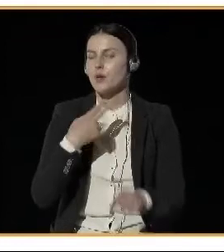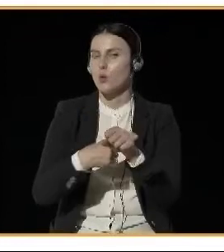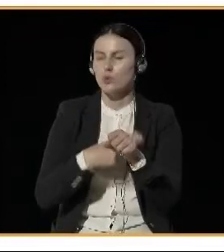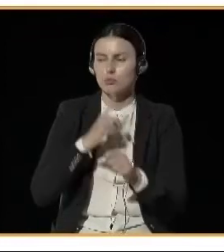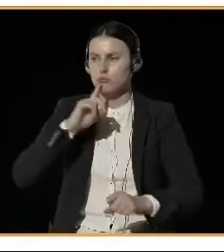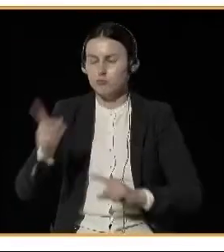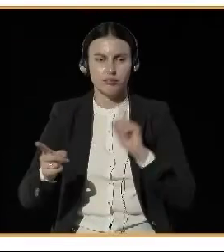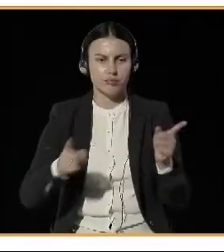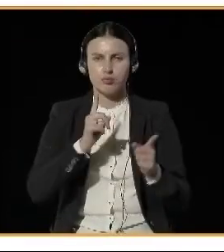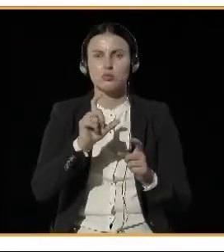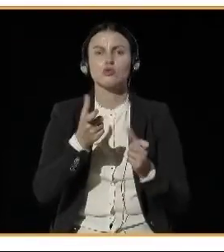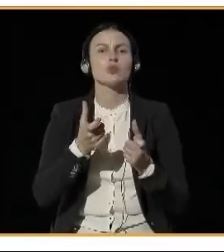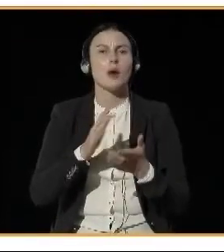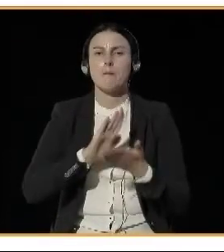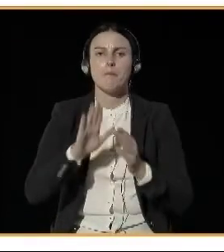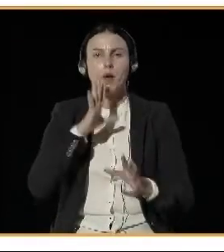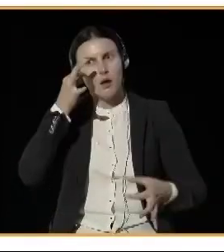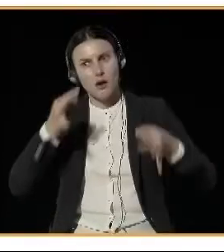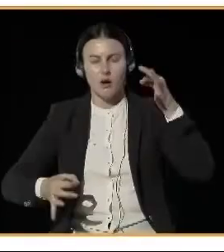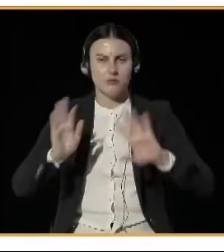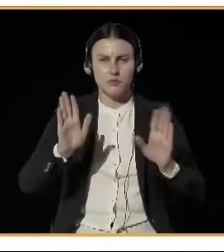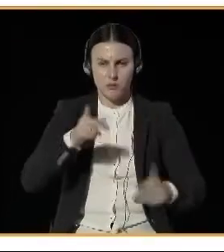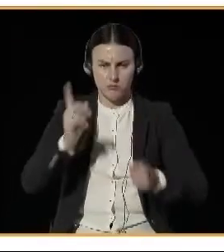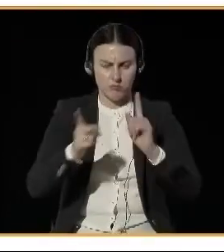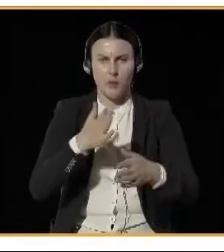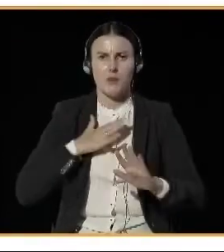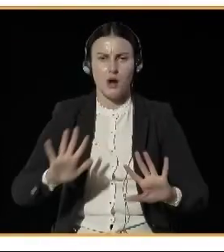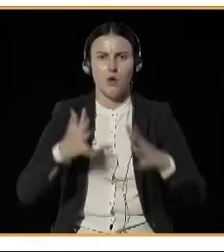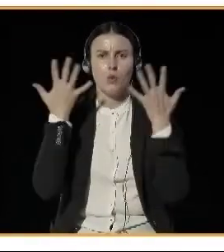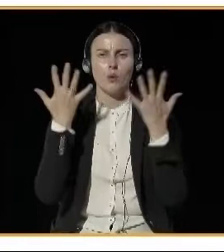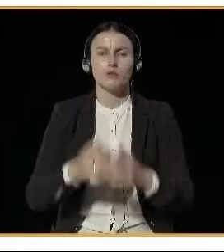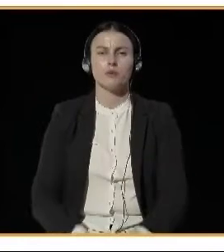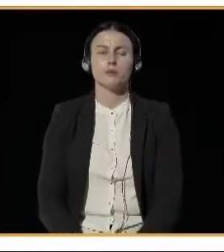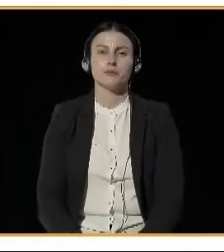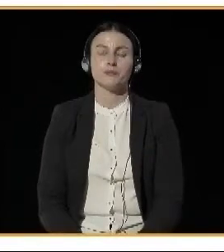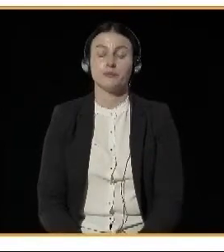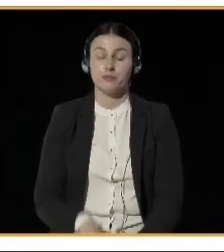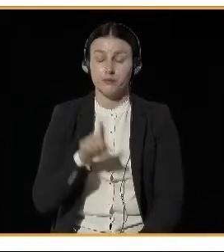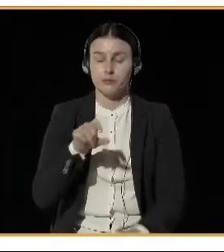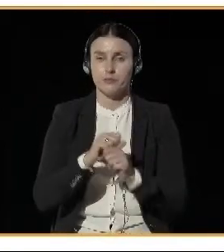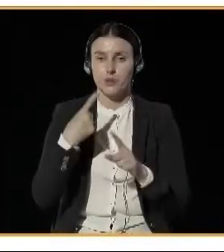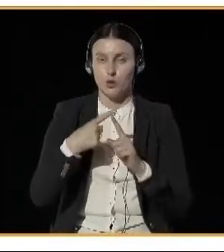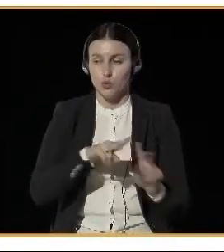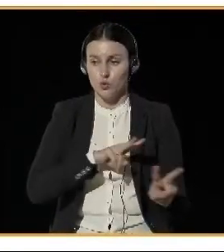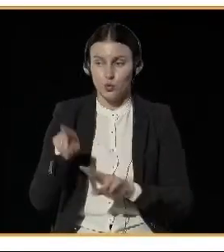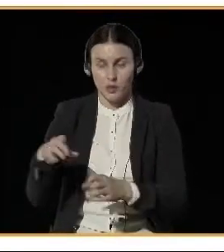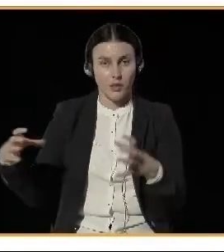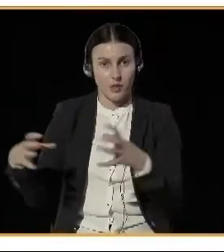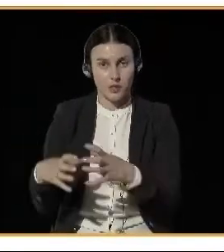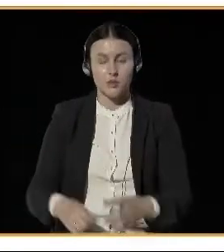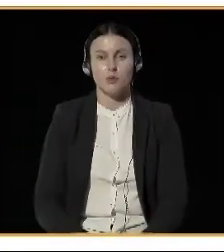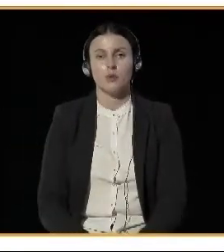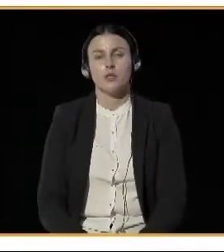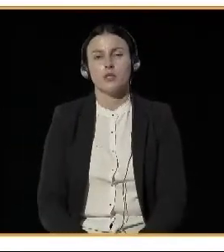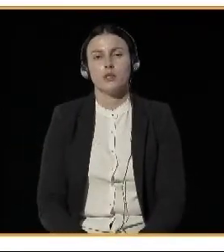hesitation. And a member of an action team should be representative of all the